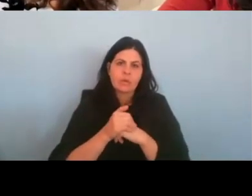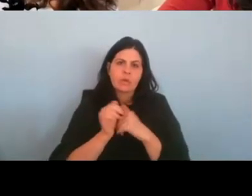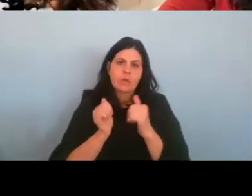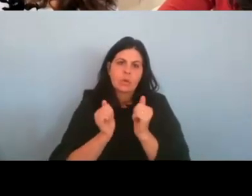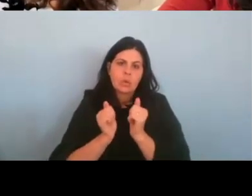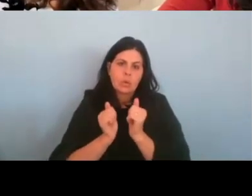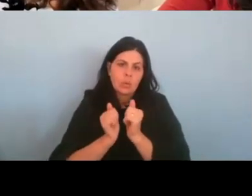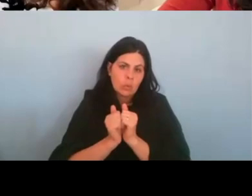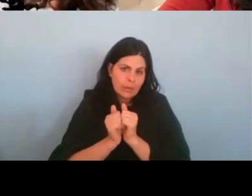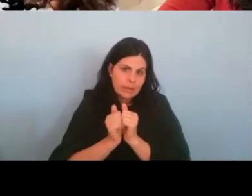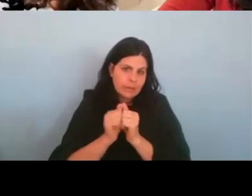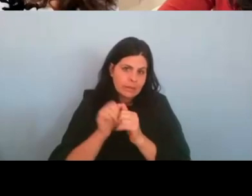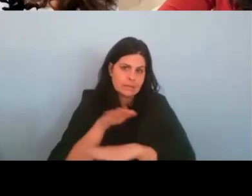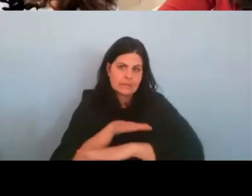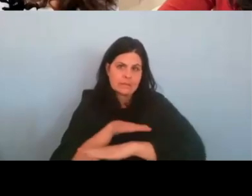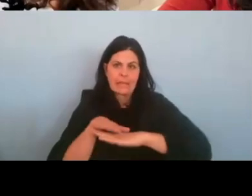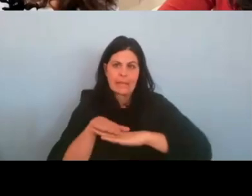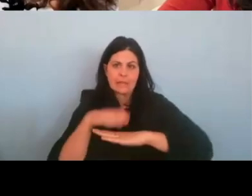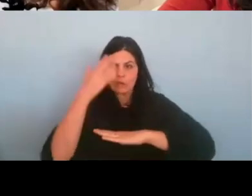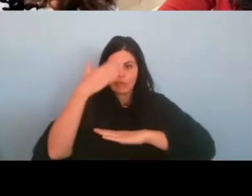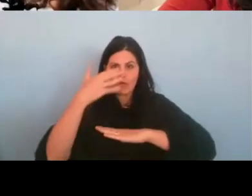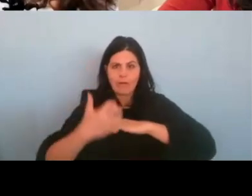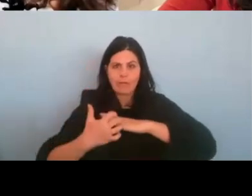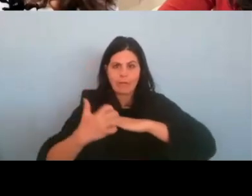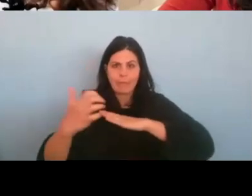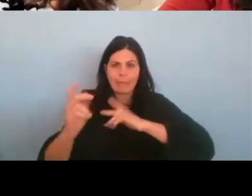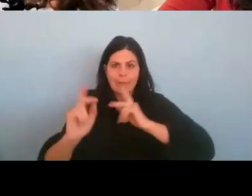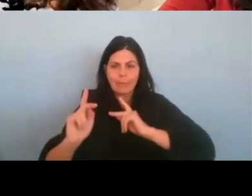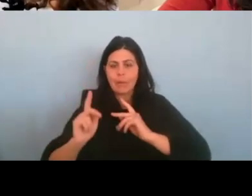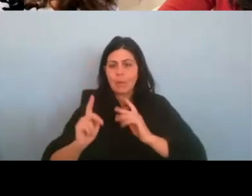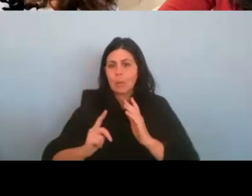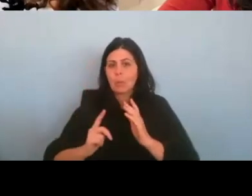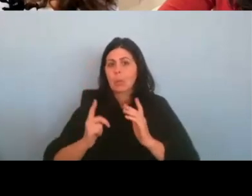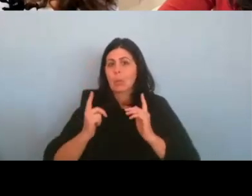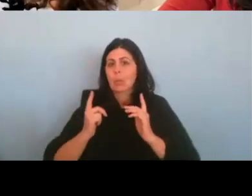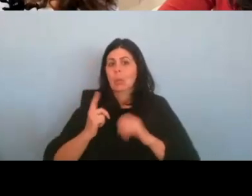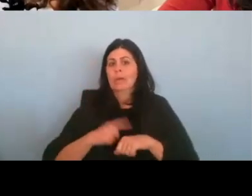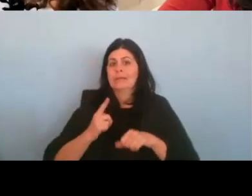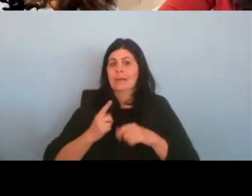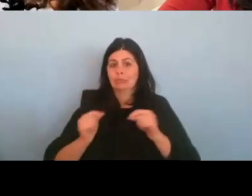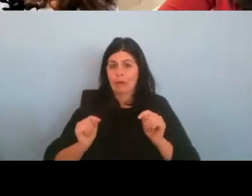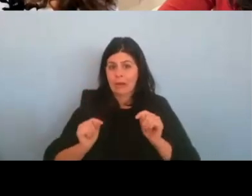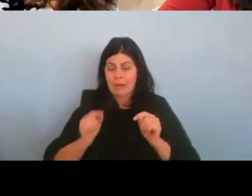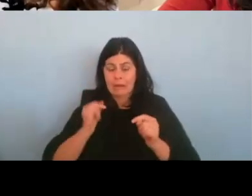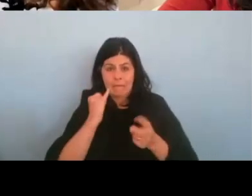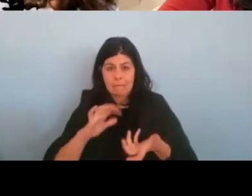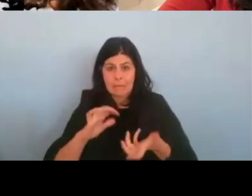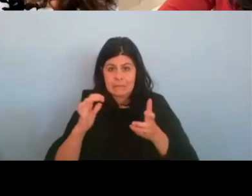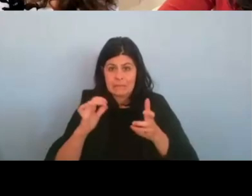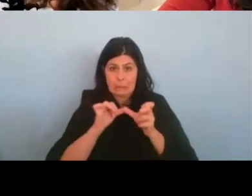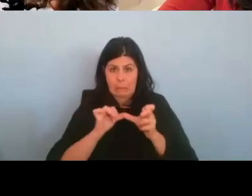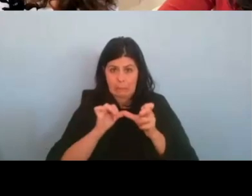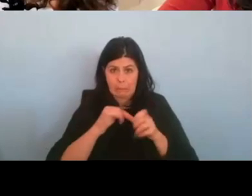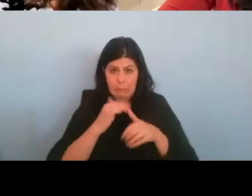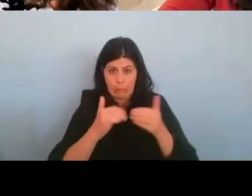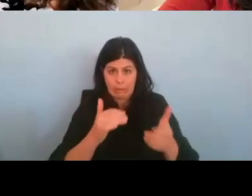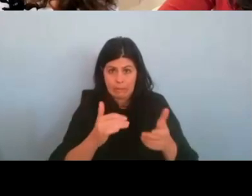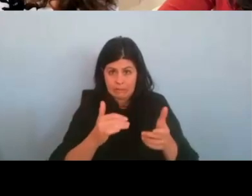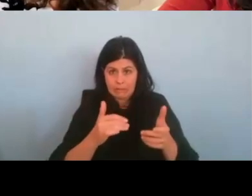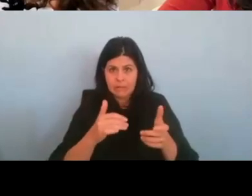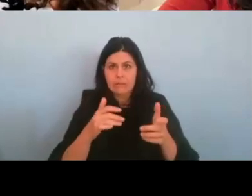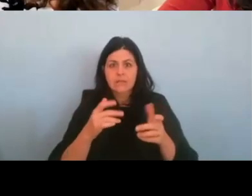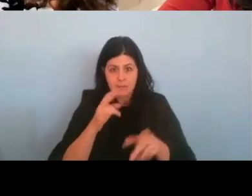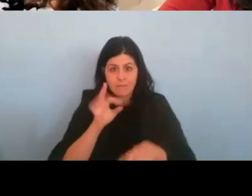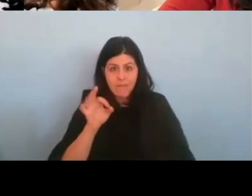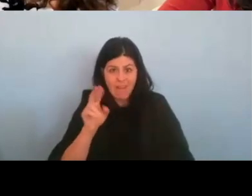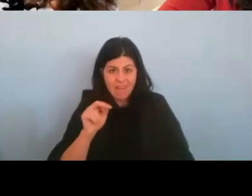you know, you're, you're in front of people, but you kind of only get one shot. And if you mess up, you have to like, keep going and find a way. And it's really fun to do that. But it's also like,